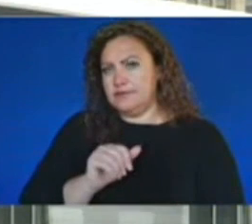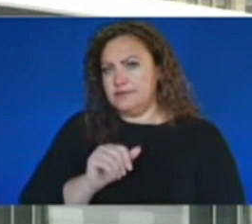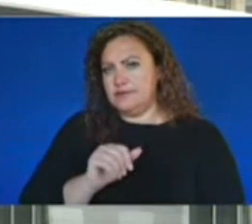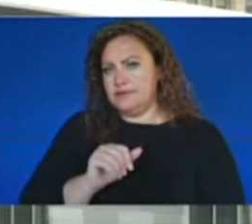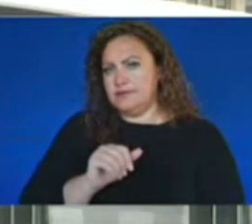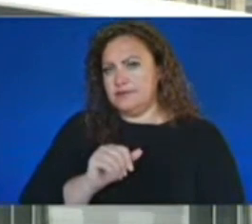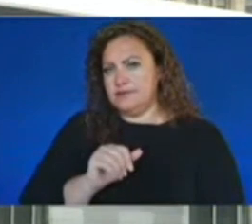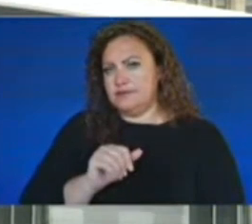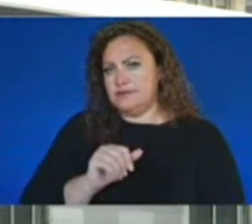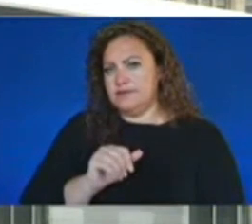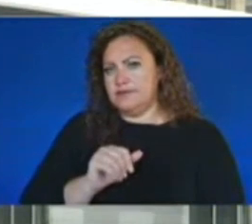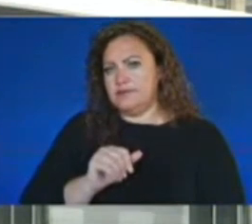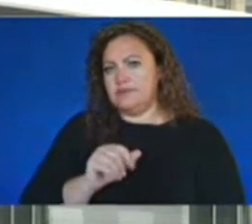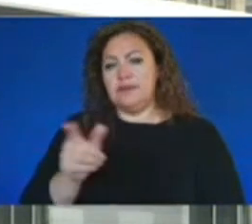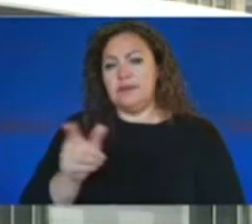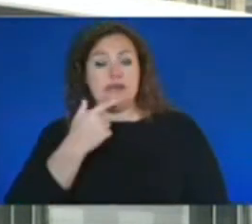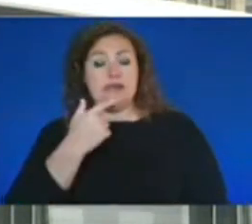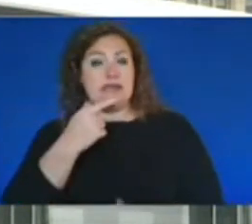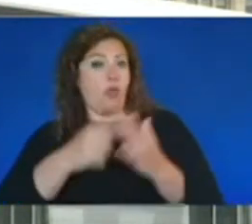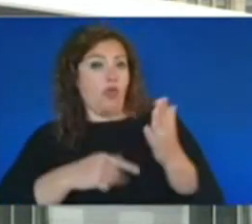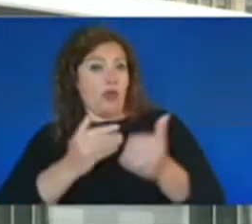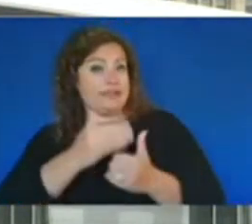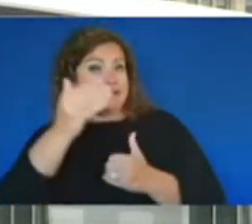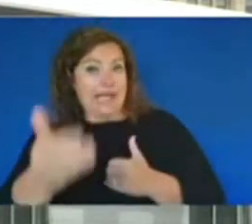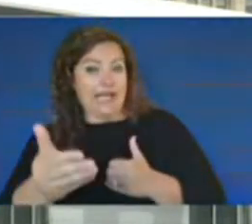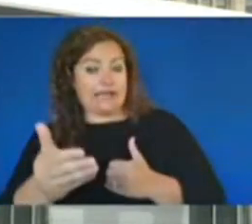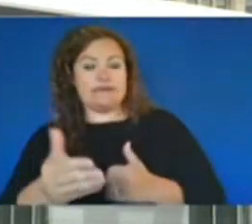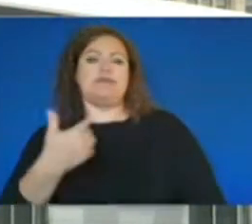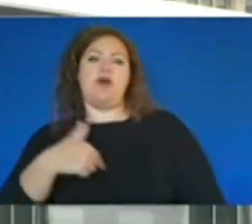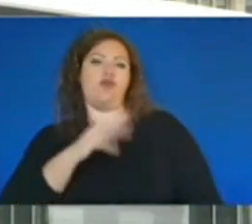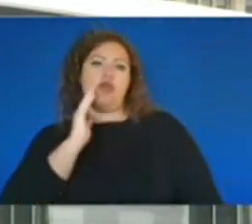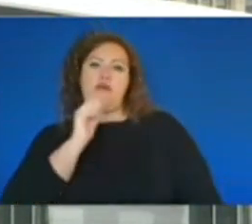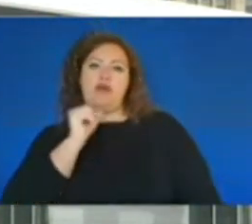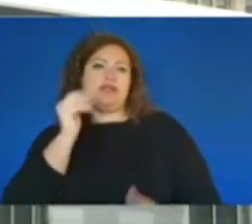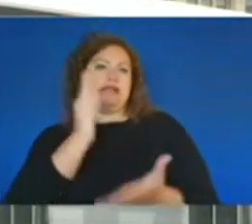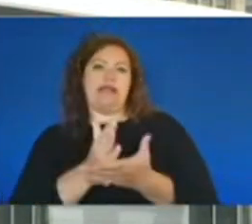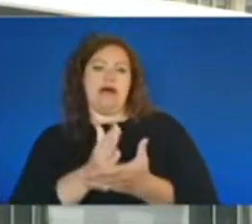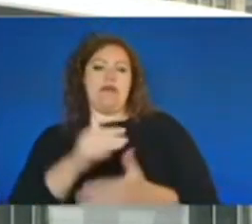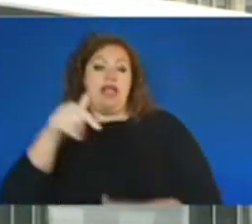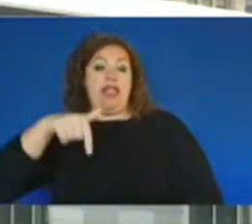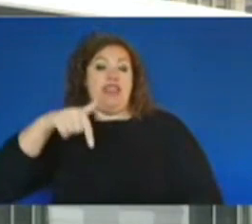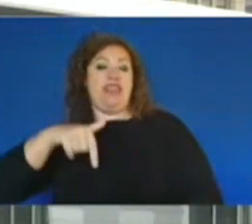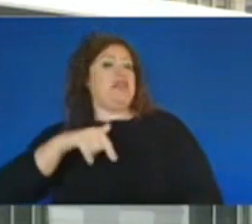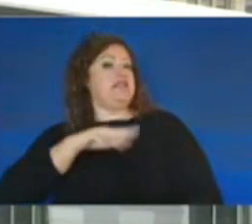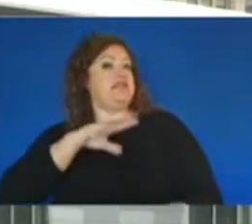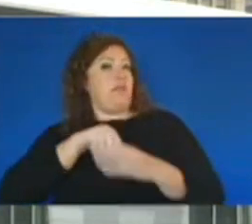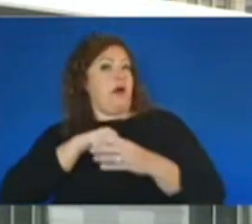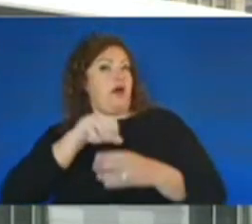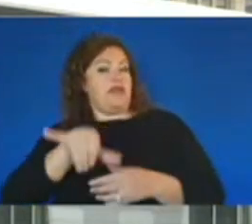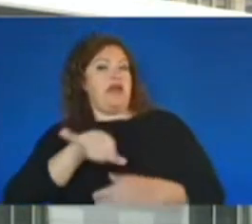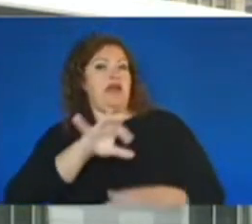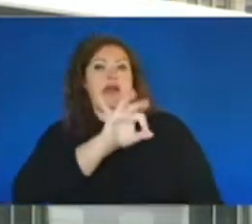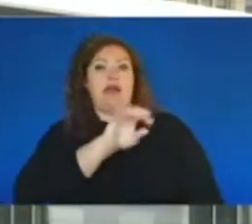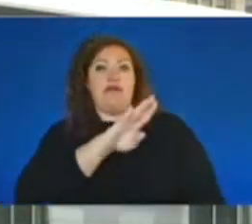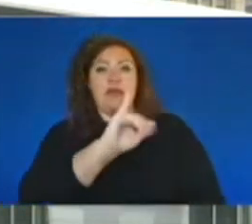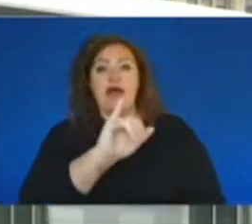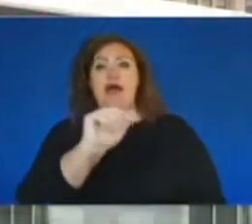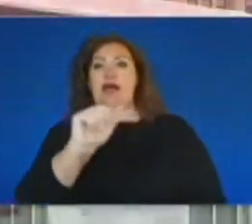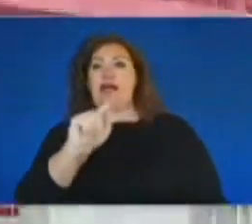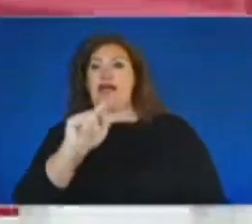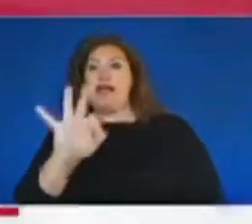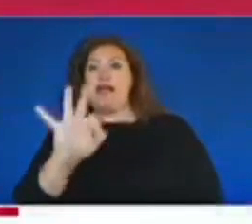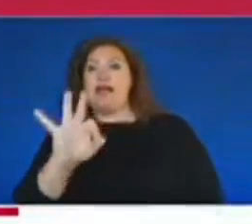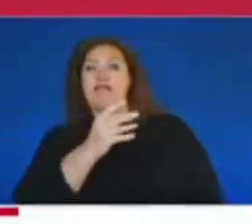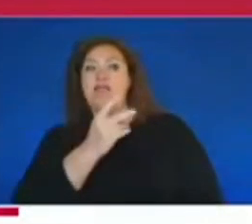What's the next step? We're not going to stop. I think that this is part of it. The FBI, you know, the ATF, two great partners that are contributing towards